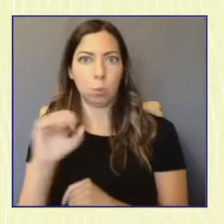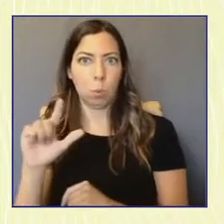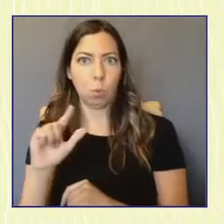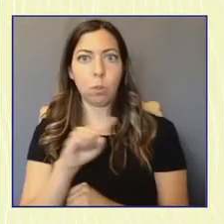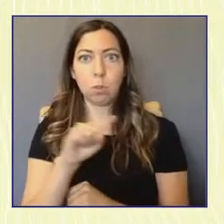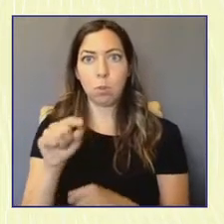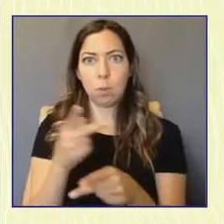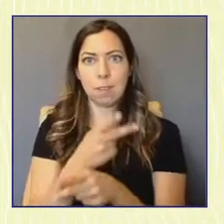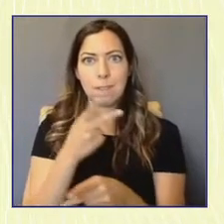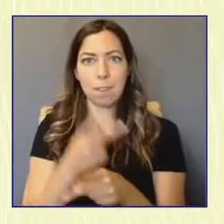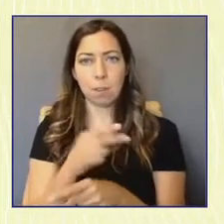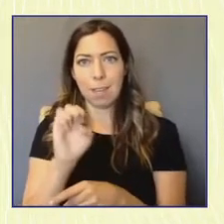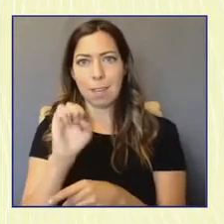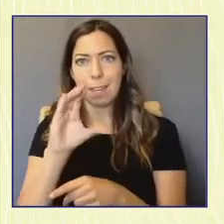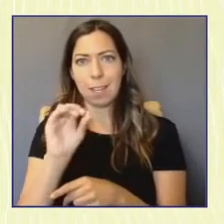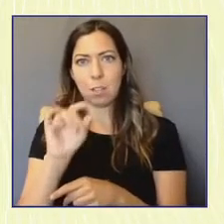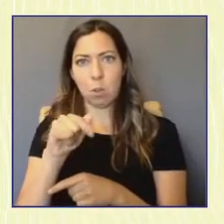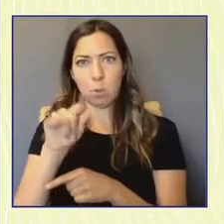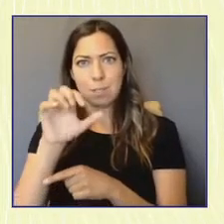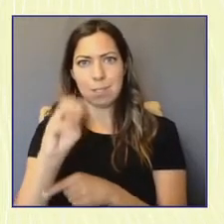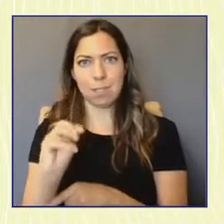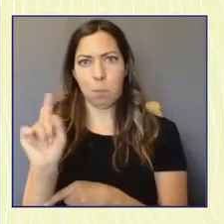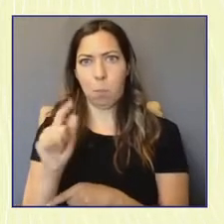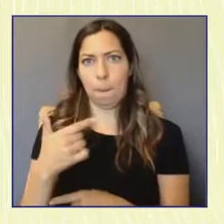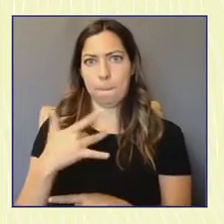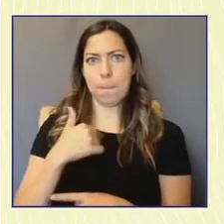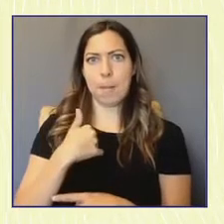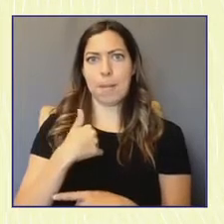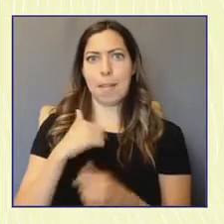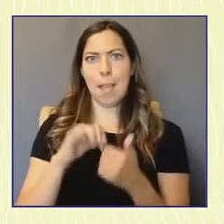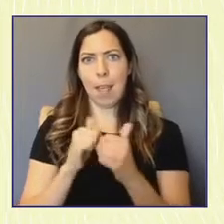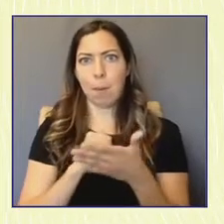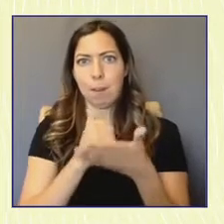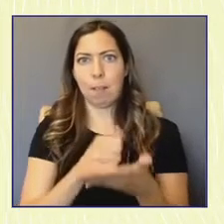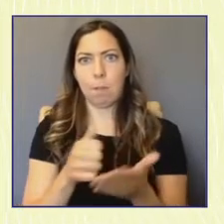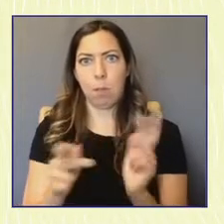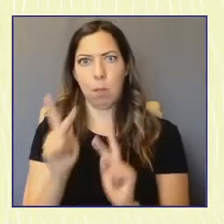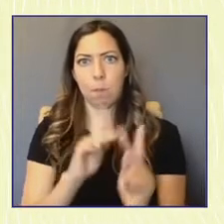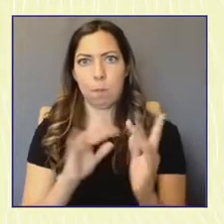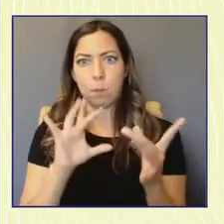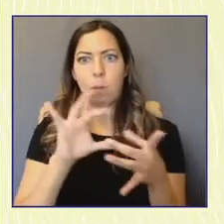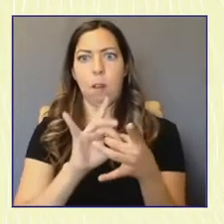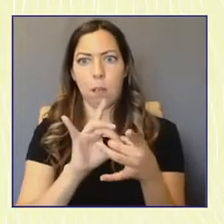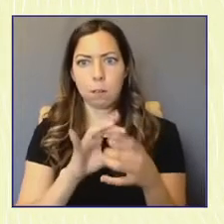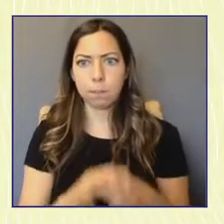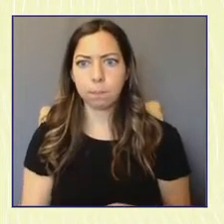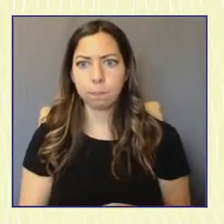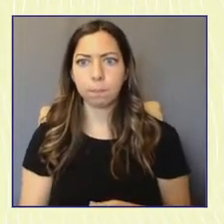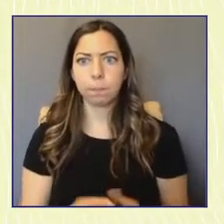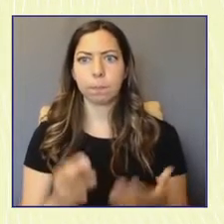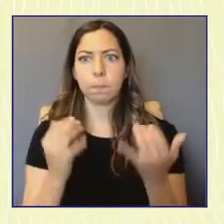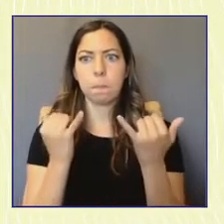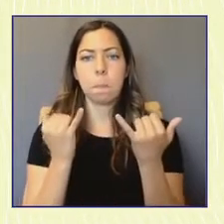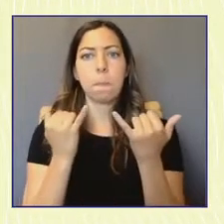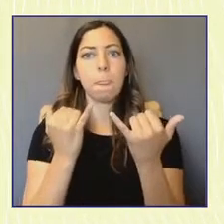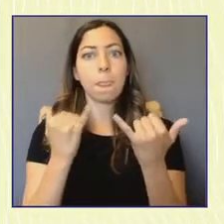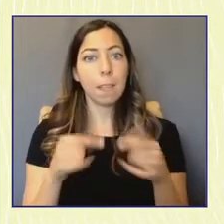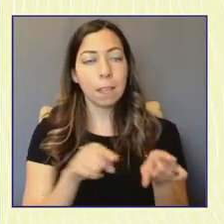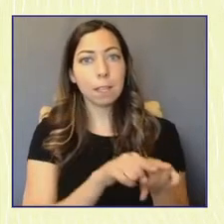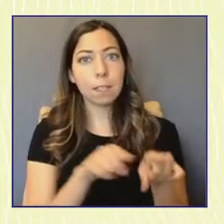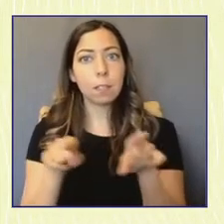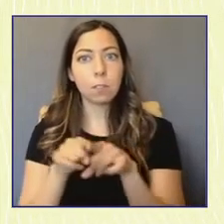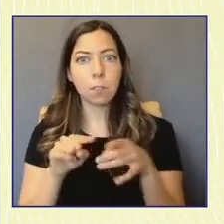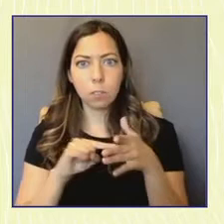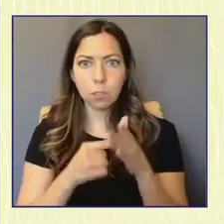ecosystem and how you can get started connecting with others. Next slide, please. Today is also just the beginning of our work to share this